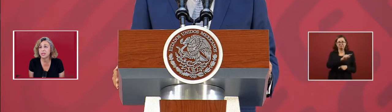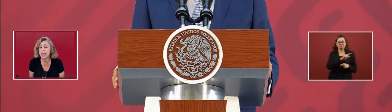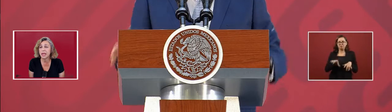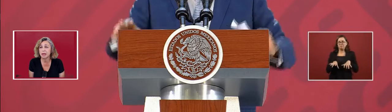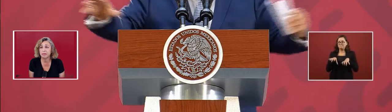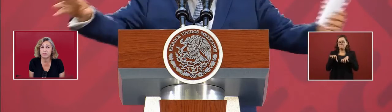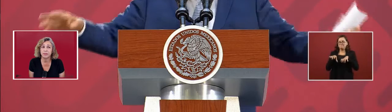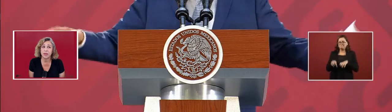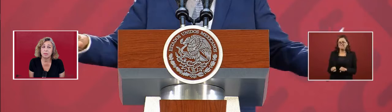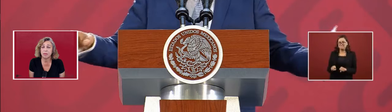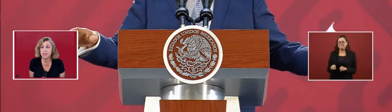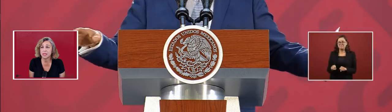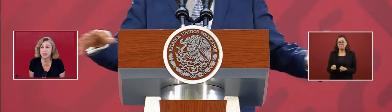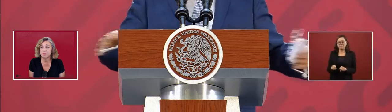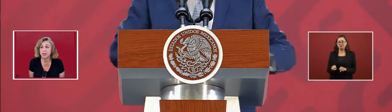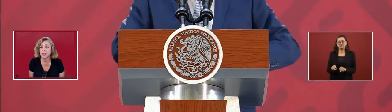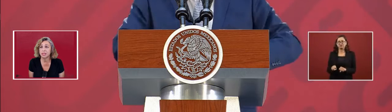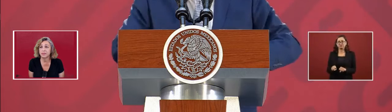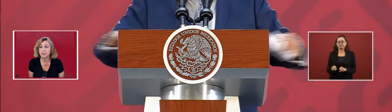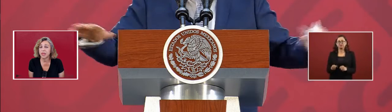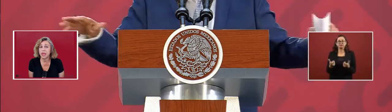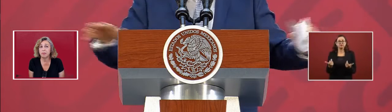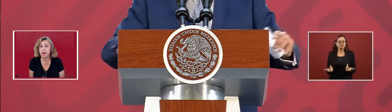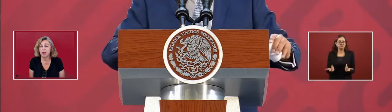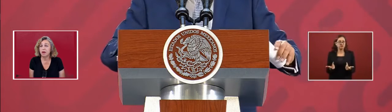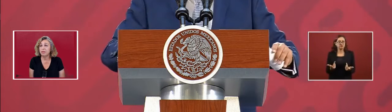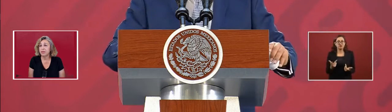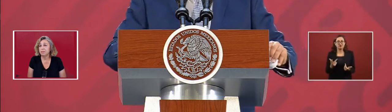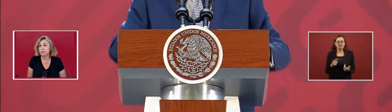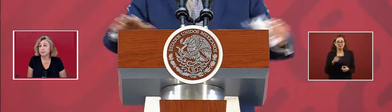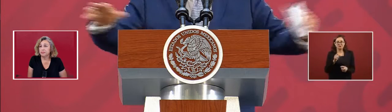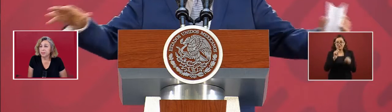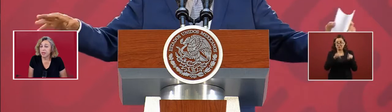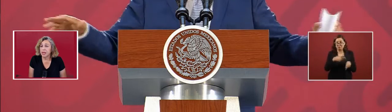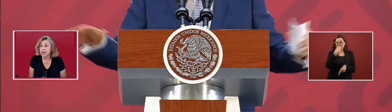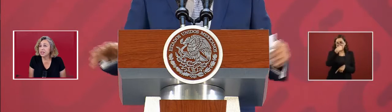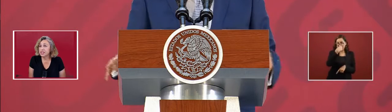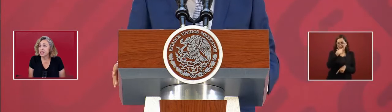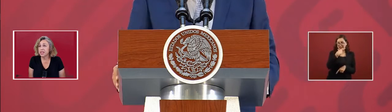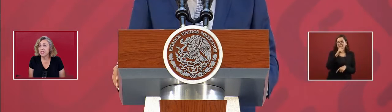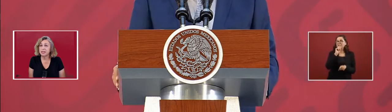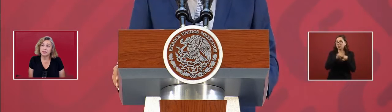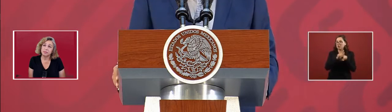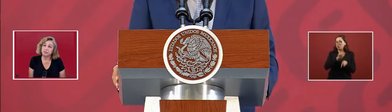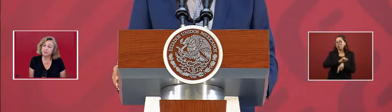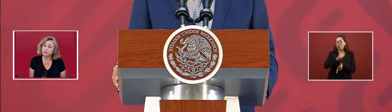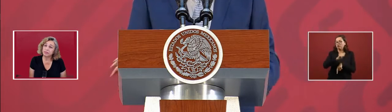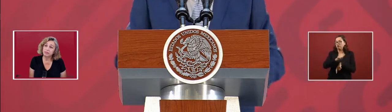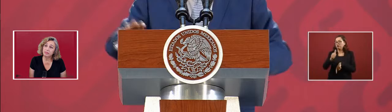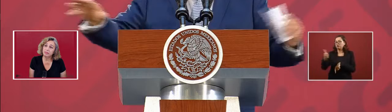had been taken by these companies. And by all of them. Not just these.